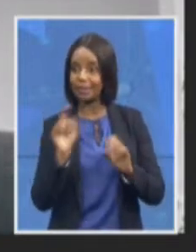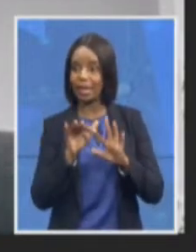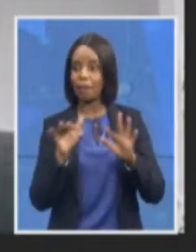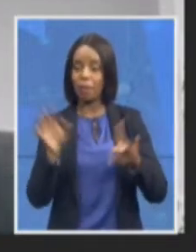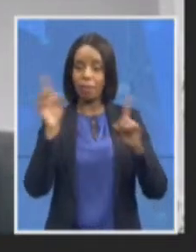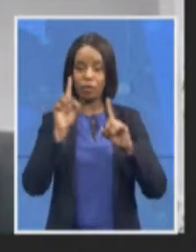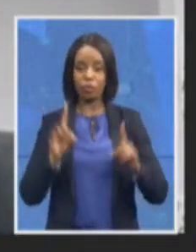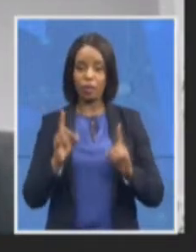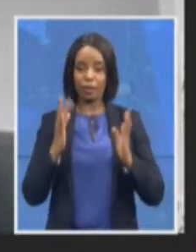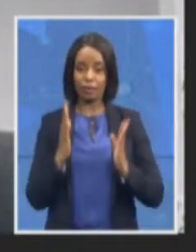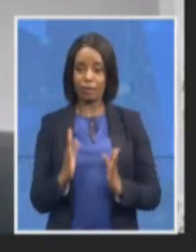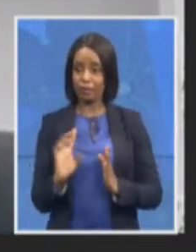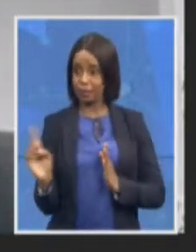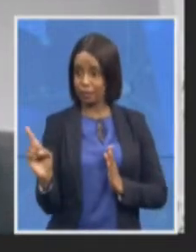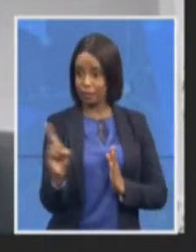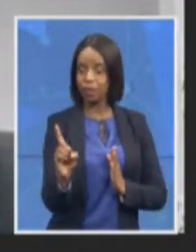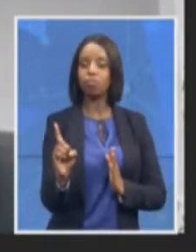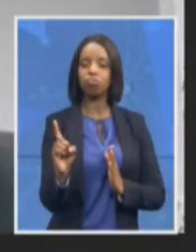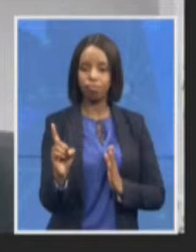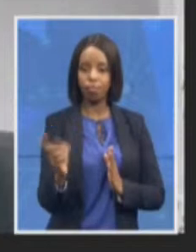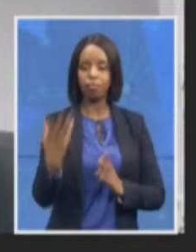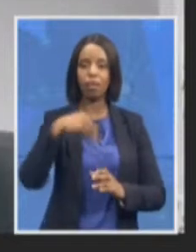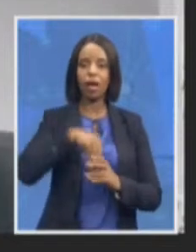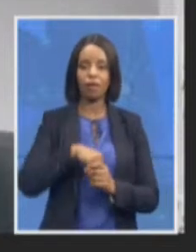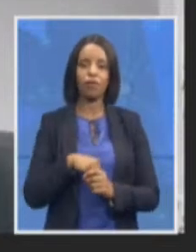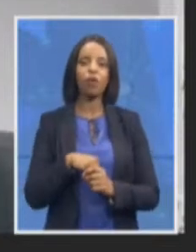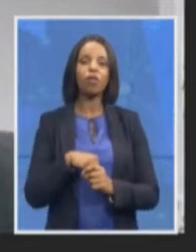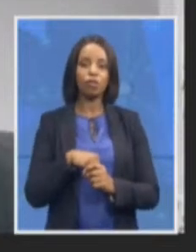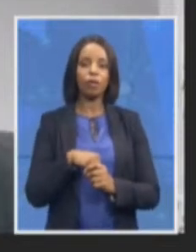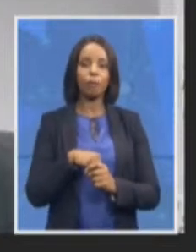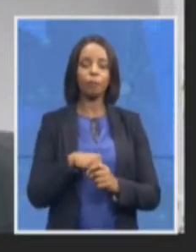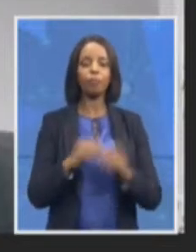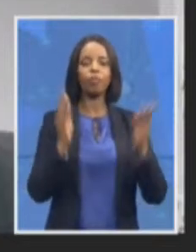regard to financial crimes I should say as well that just last week